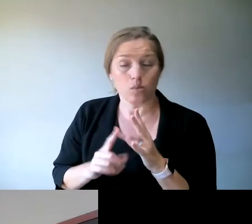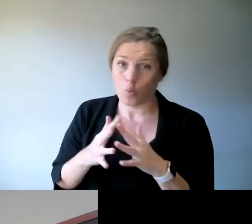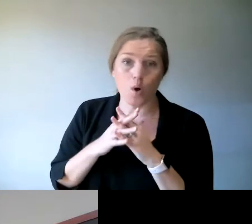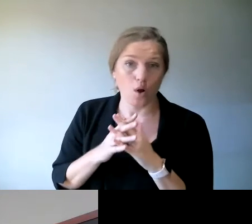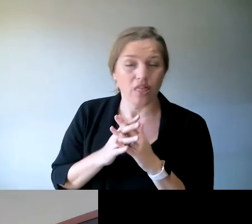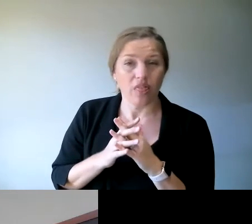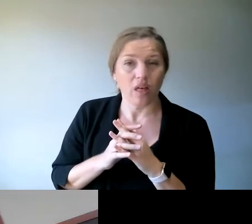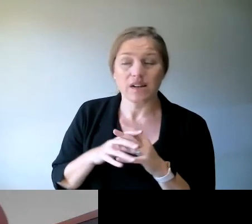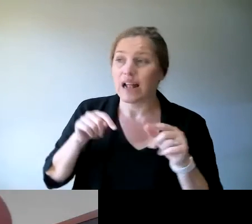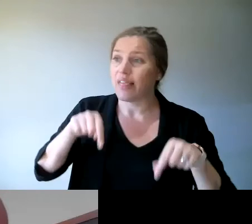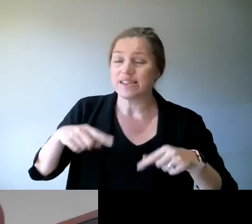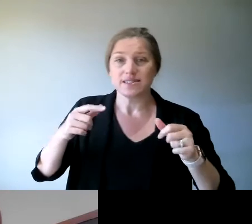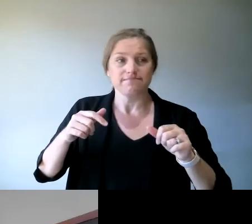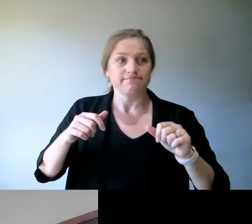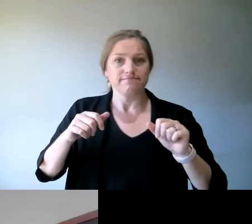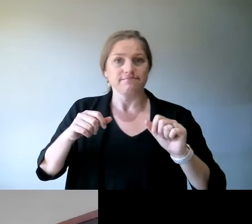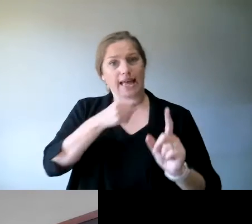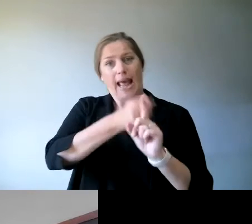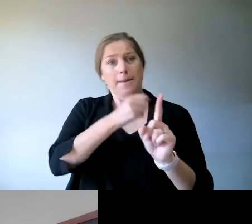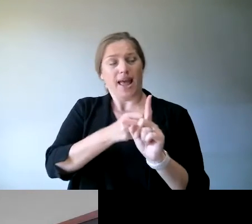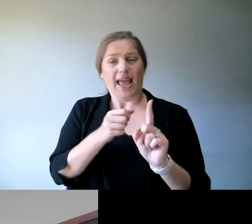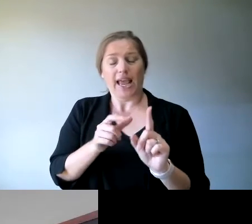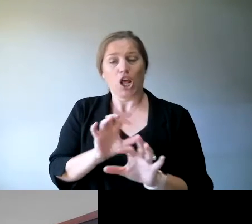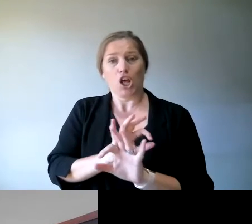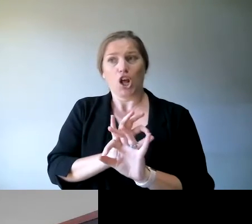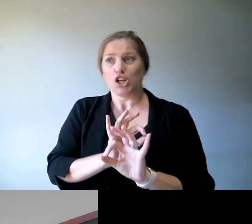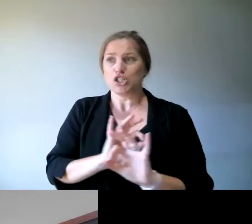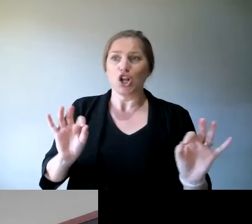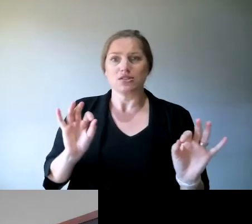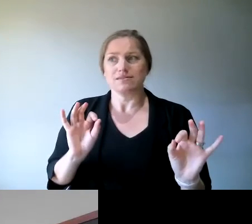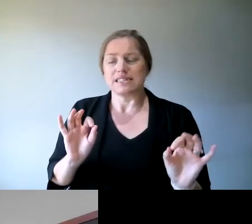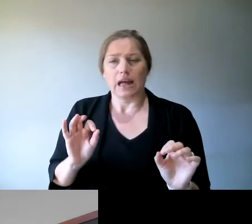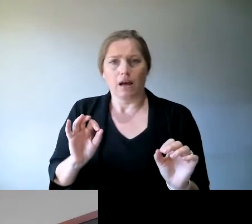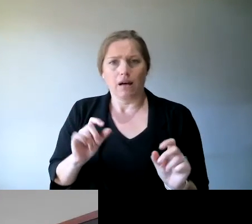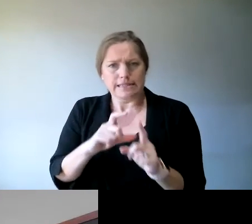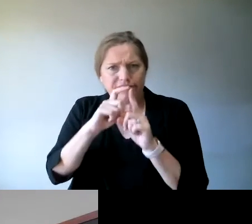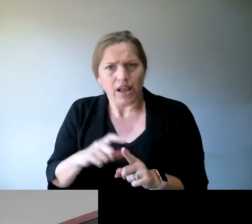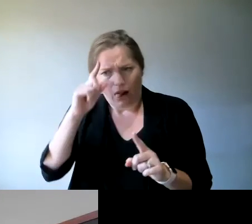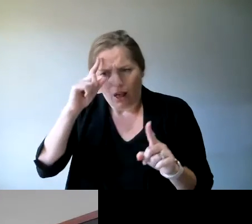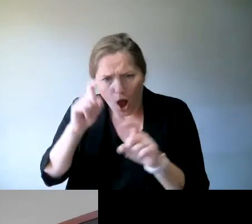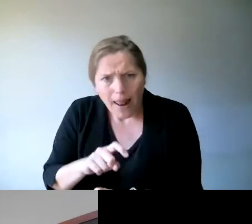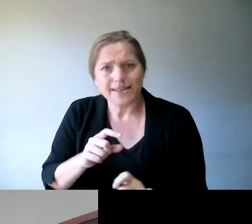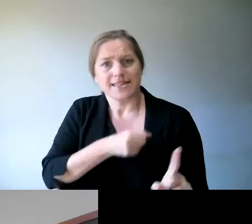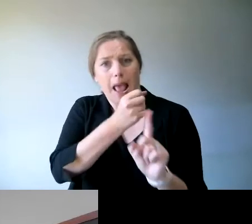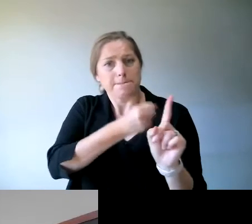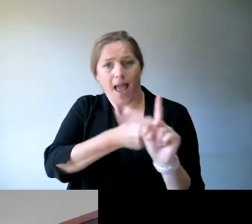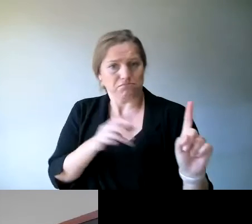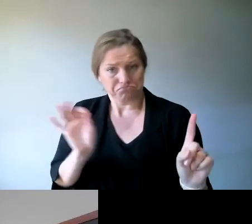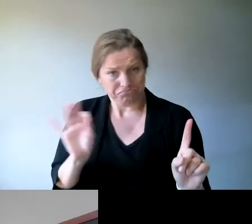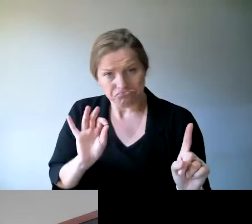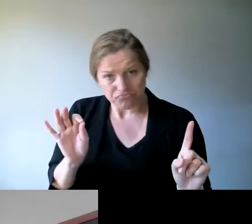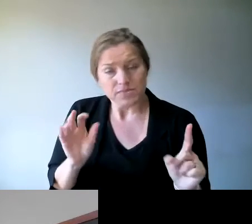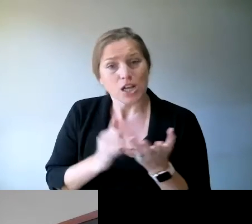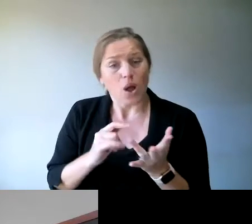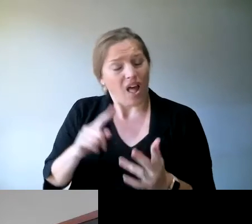in terms of a campaign issue, it's not that complex. So I think it's a good thing to try and use opportunities